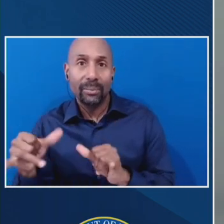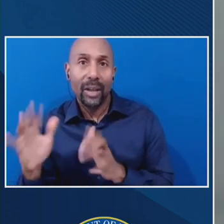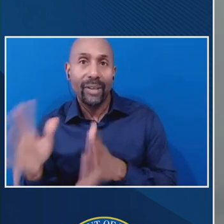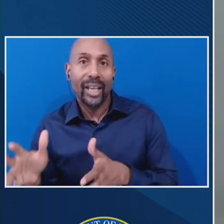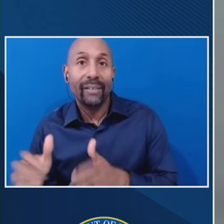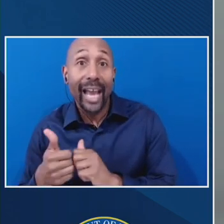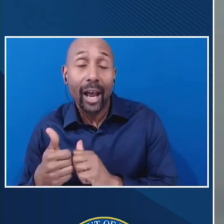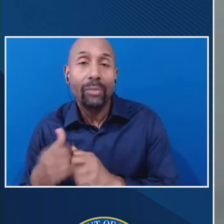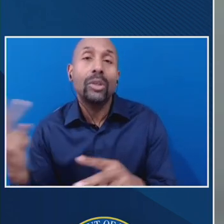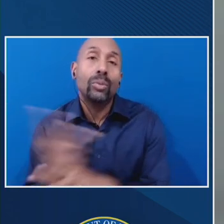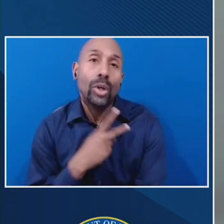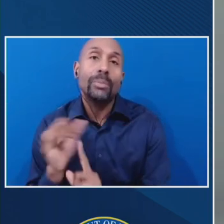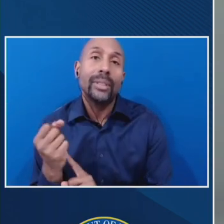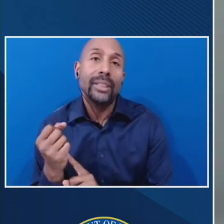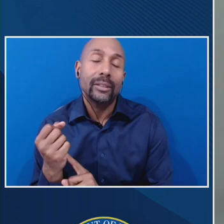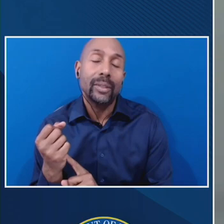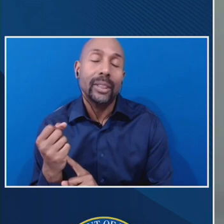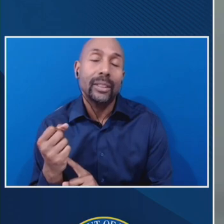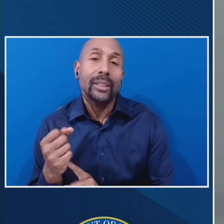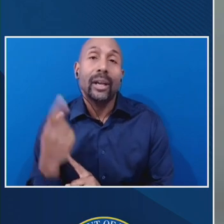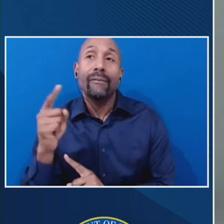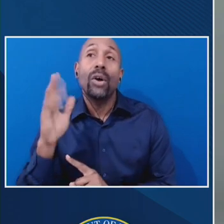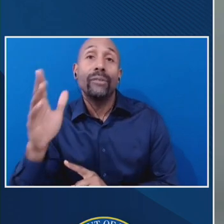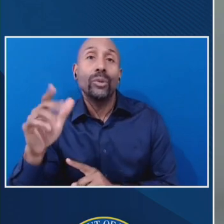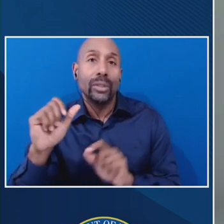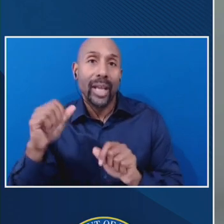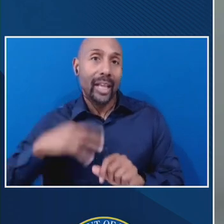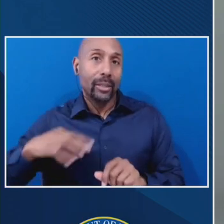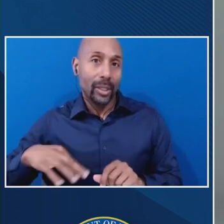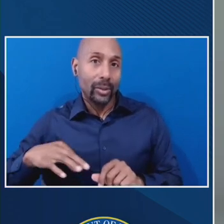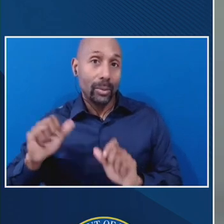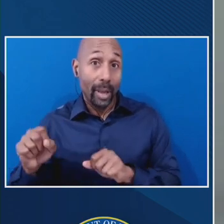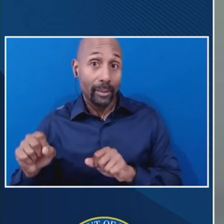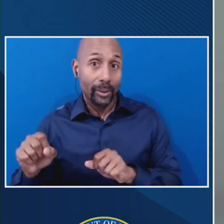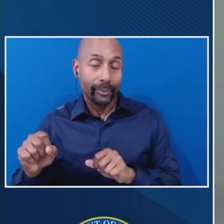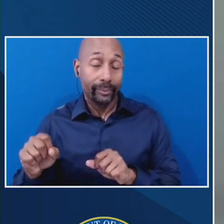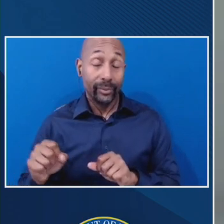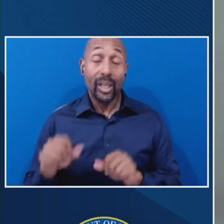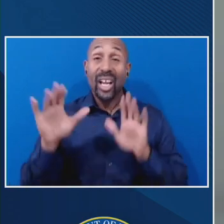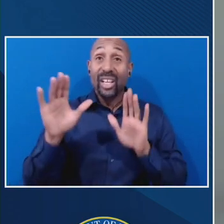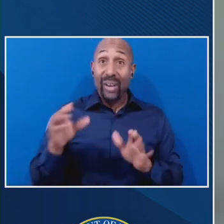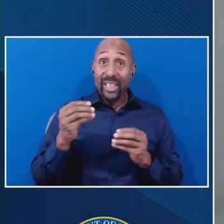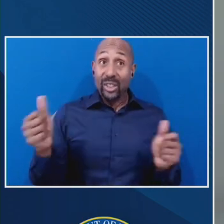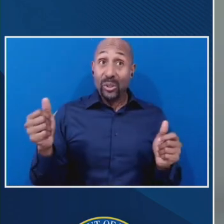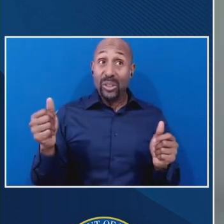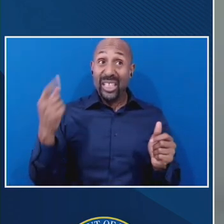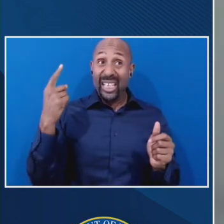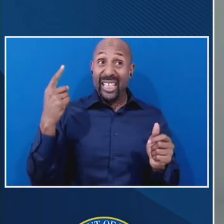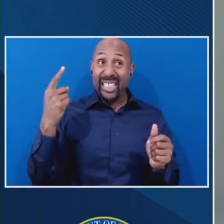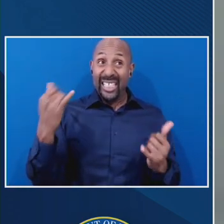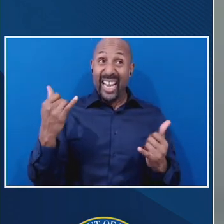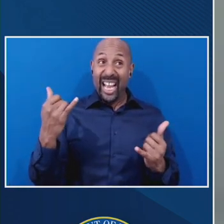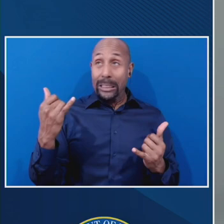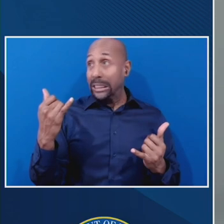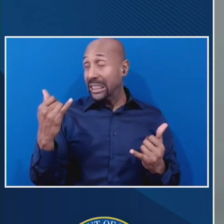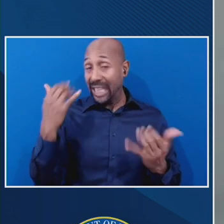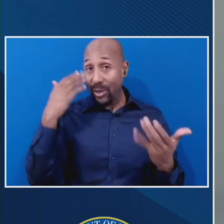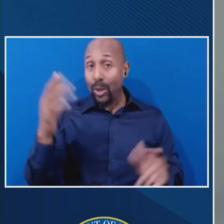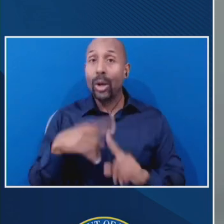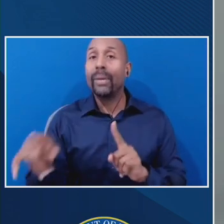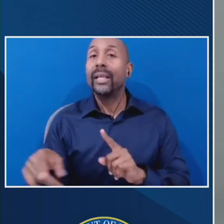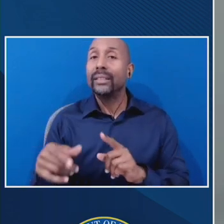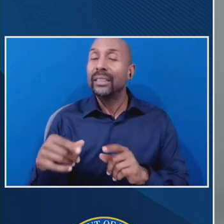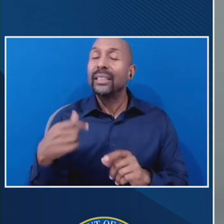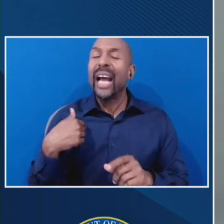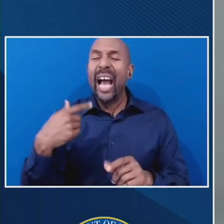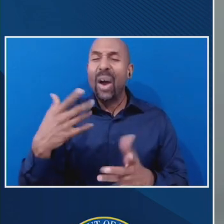future eligibility and, and potentially have this problem. So I don't have a great solution for it right now, but I wanted to flag that as something that we can think about as we move forward